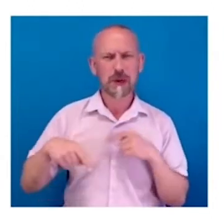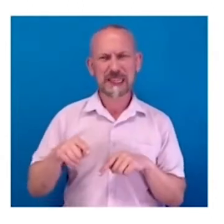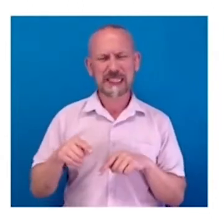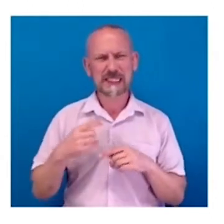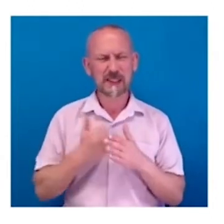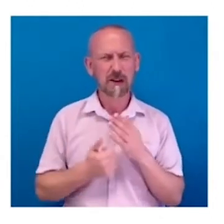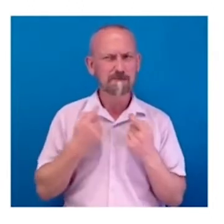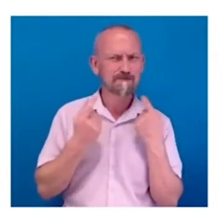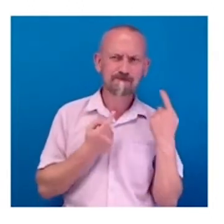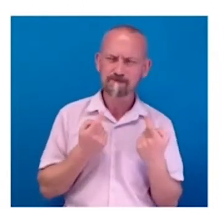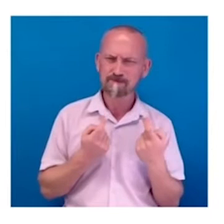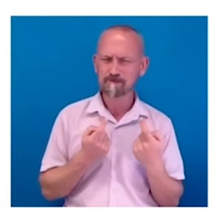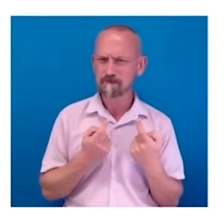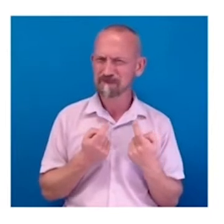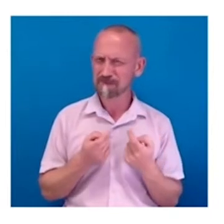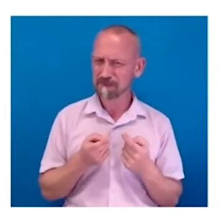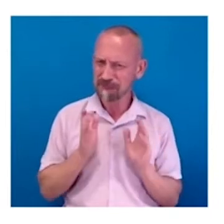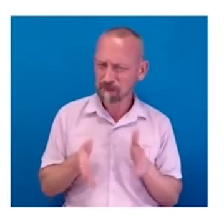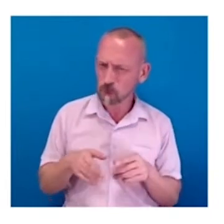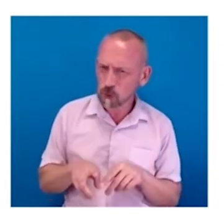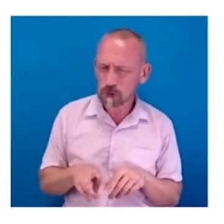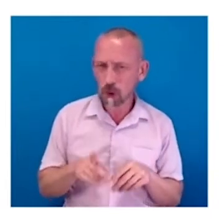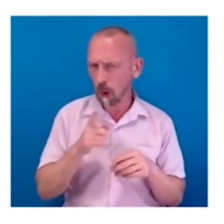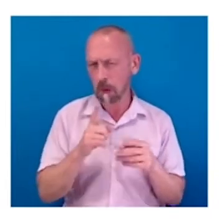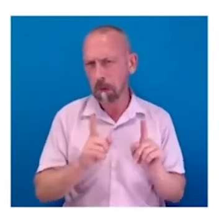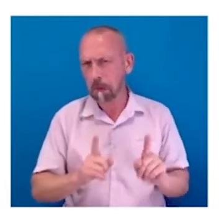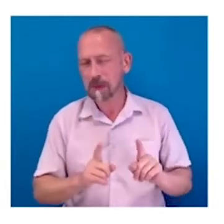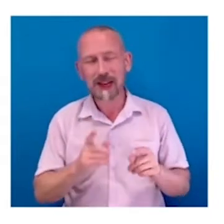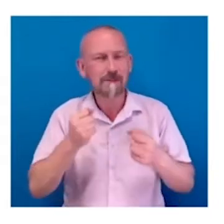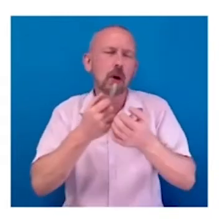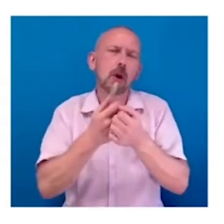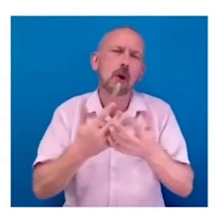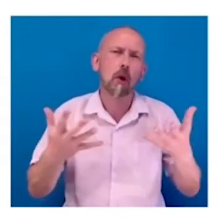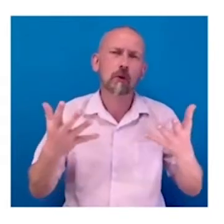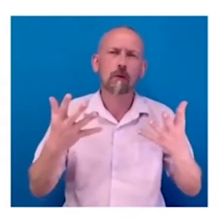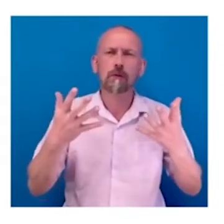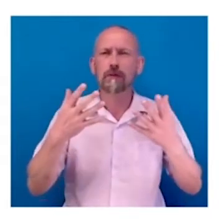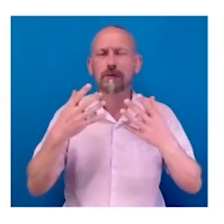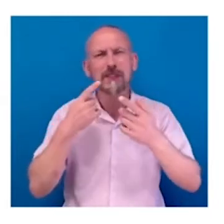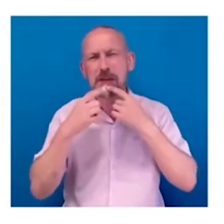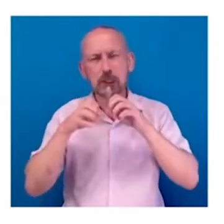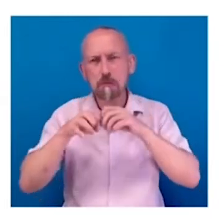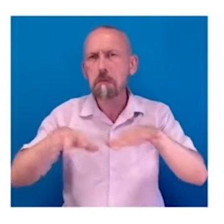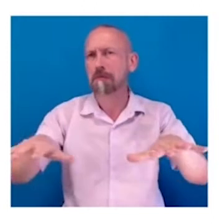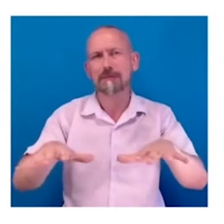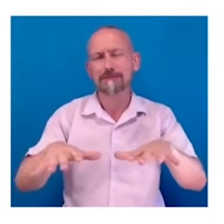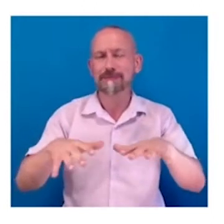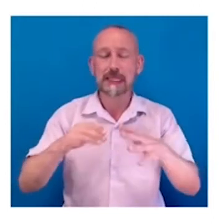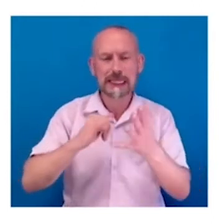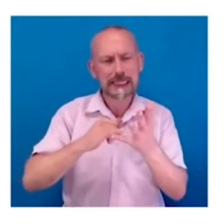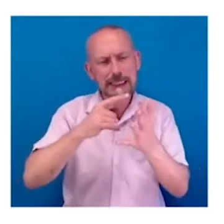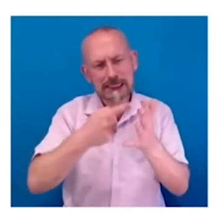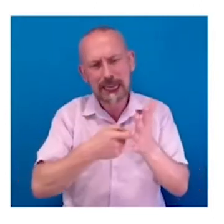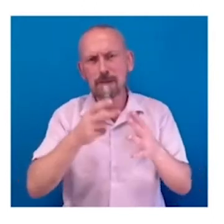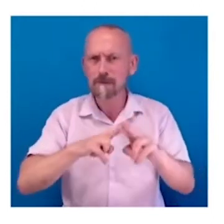this. And, you know, there's a lot of mythology around typeface accessibility. You know, you hear the thing about serifs versus sans serif.